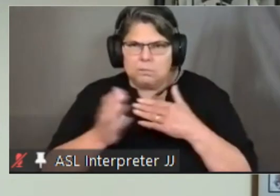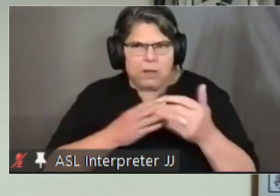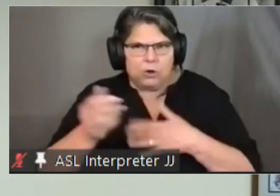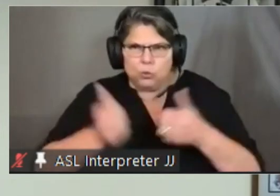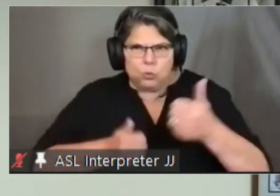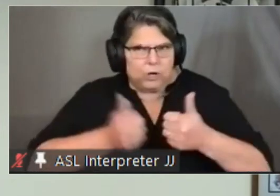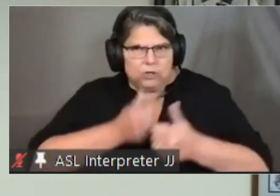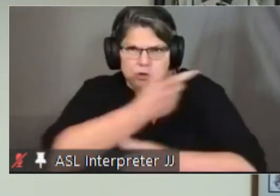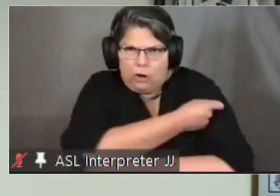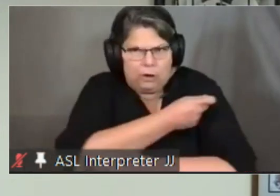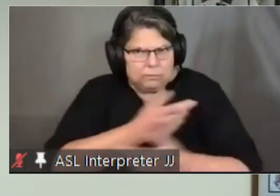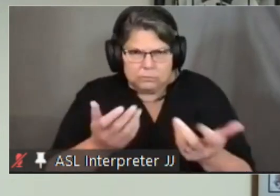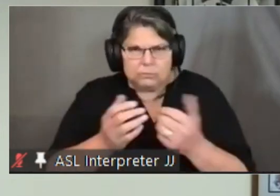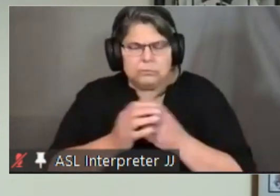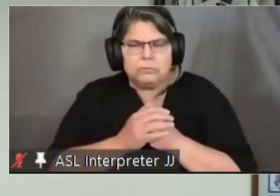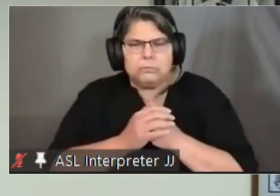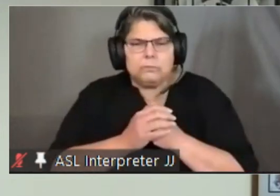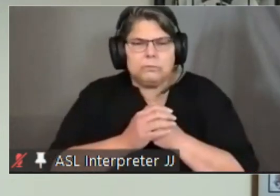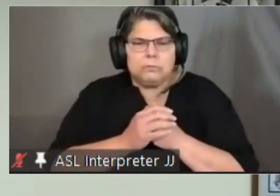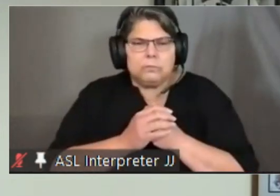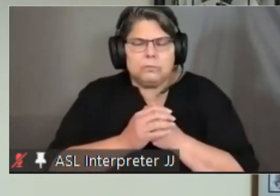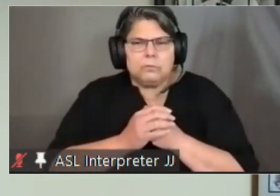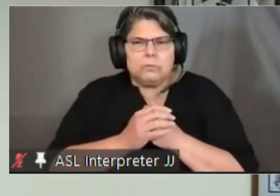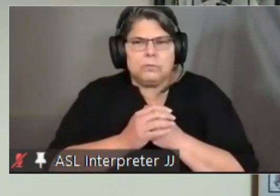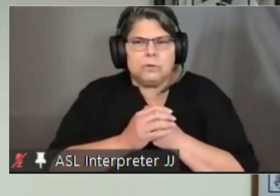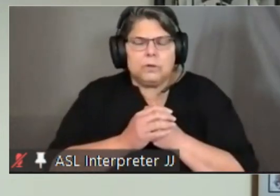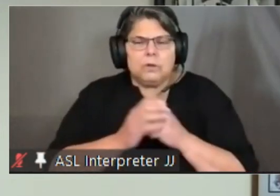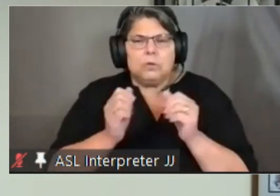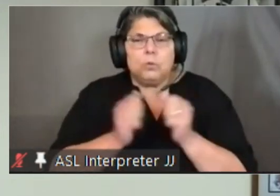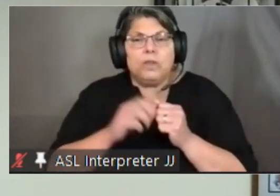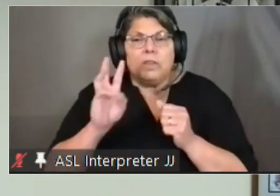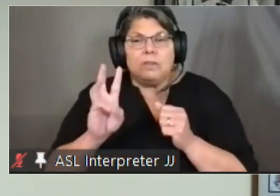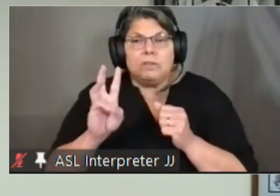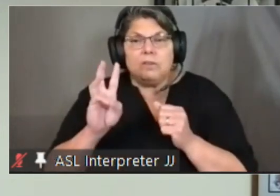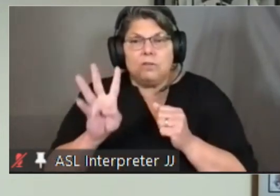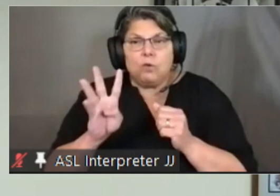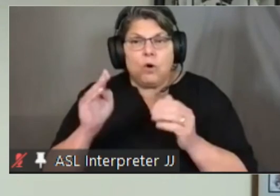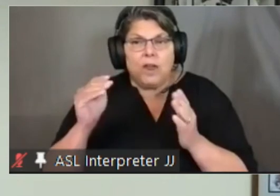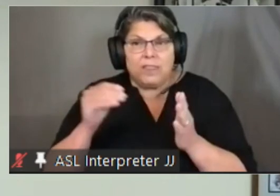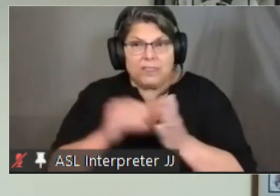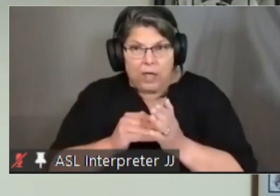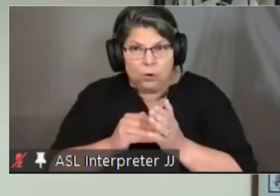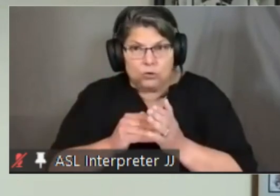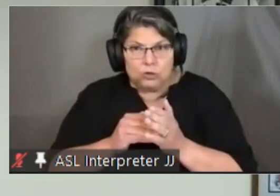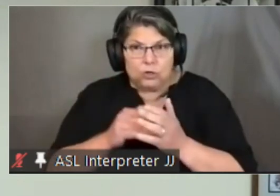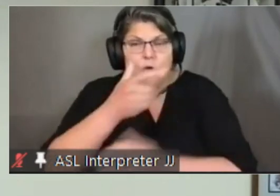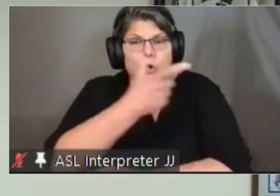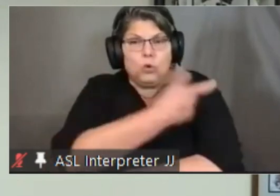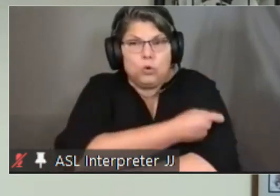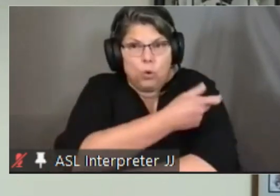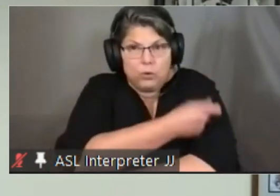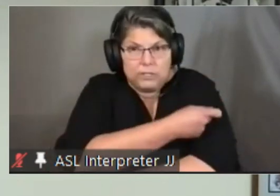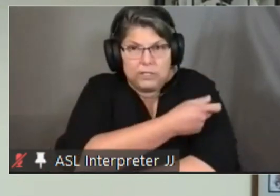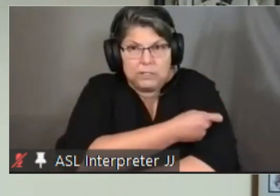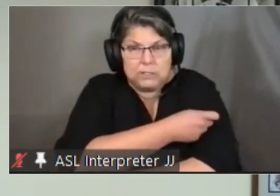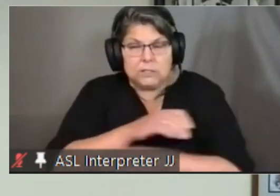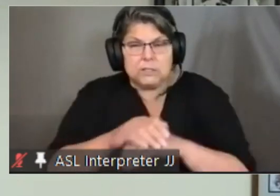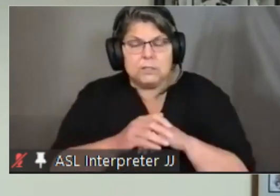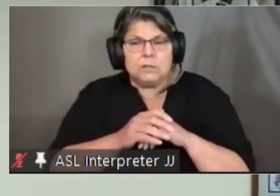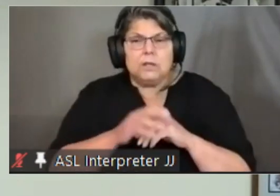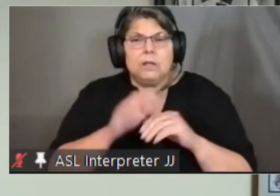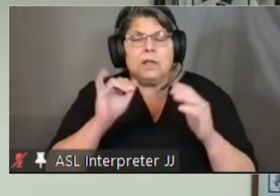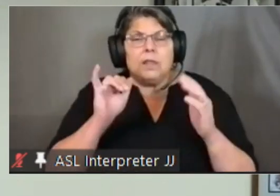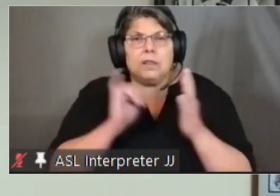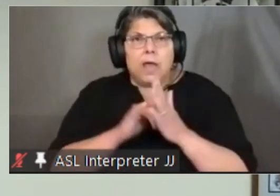for with 64 000 doses that is a rate of